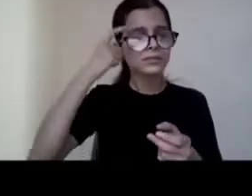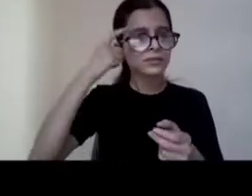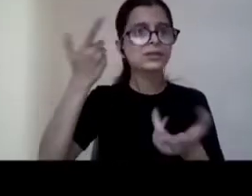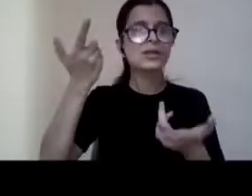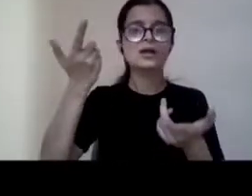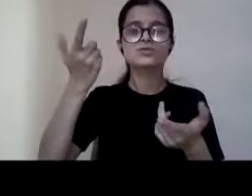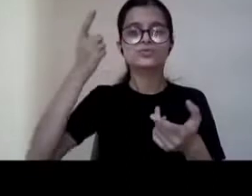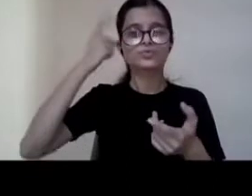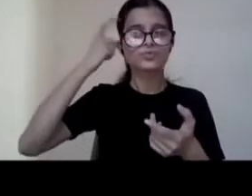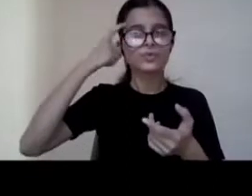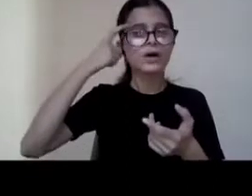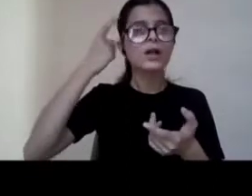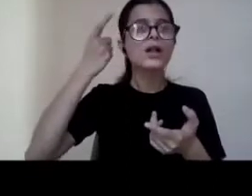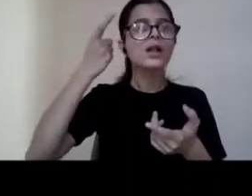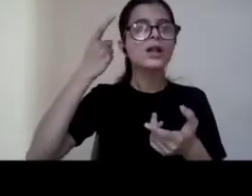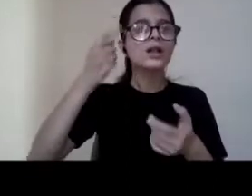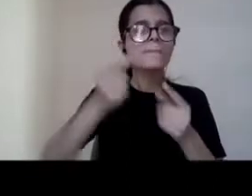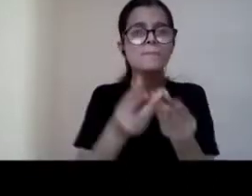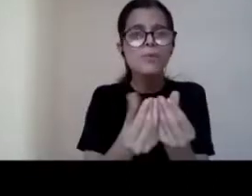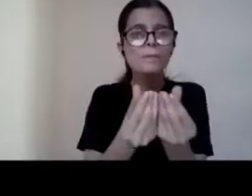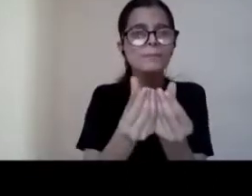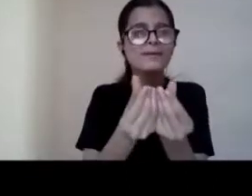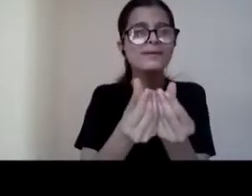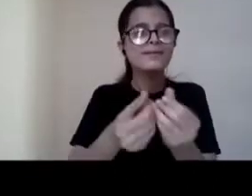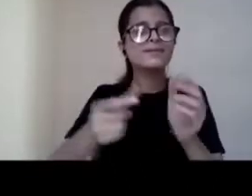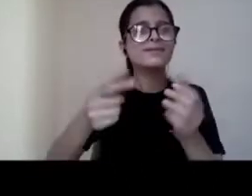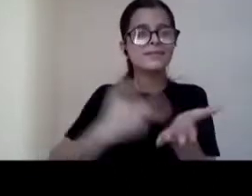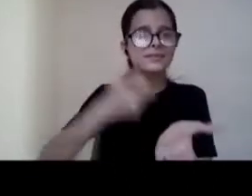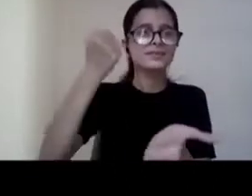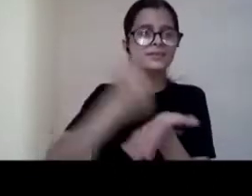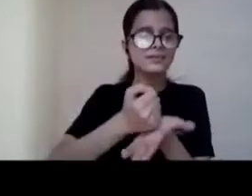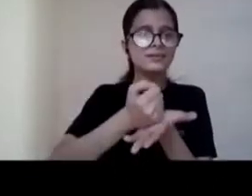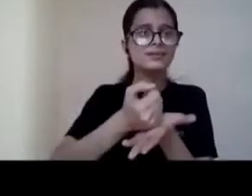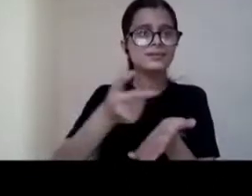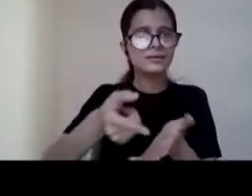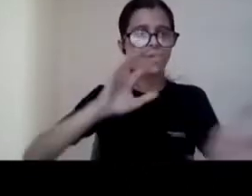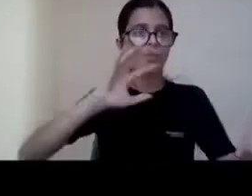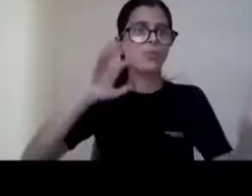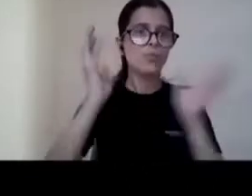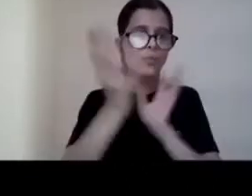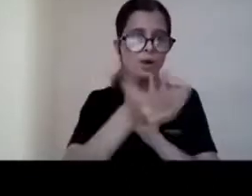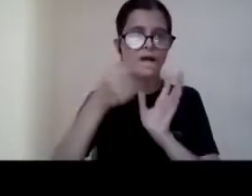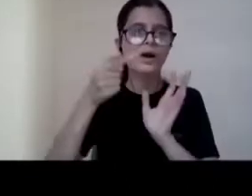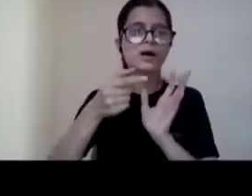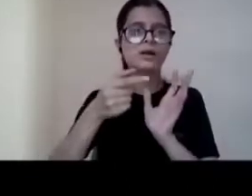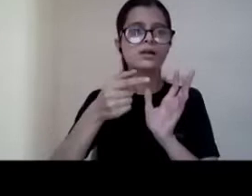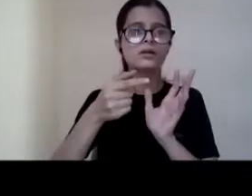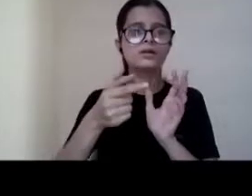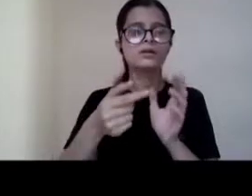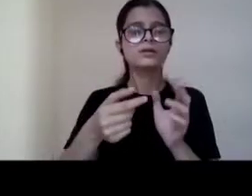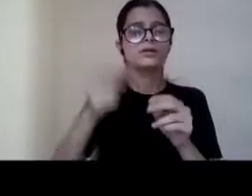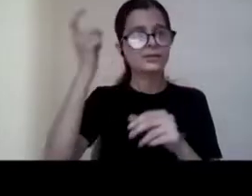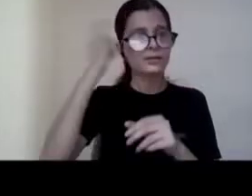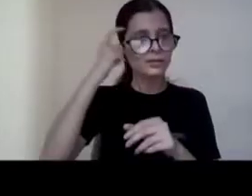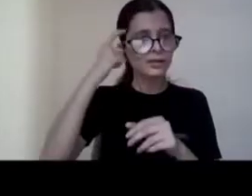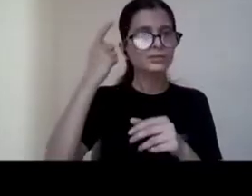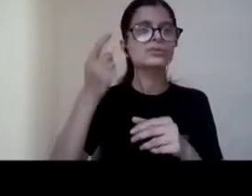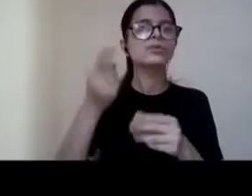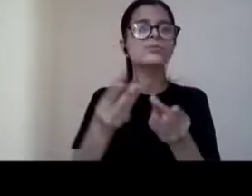and uh is called vipo the world intellectual property organization